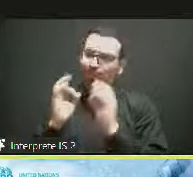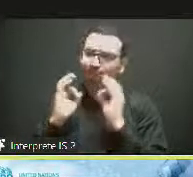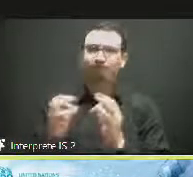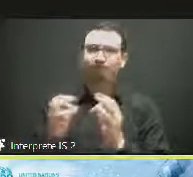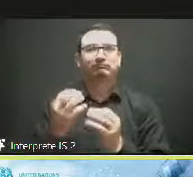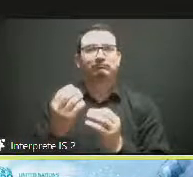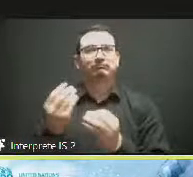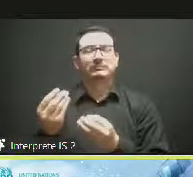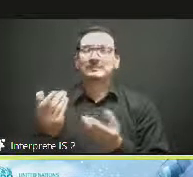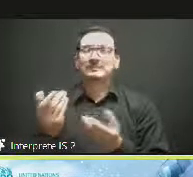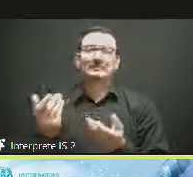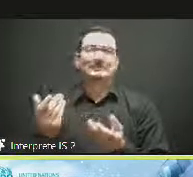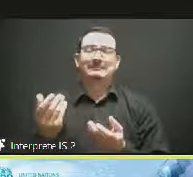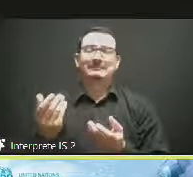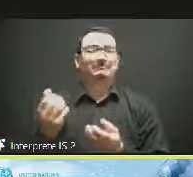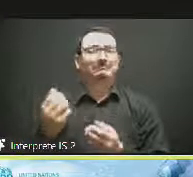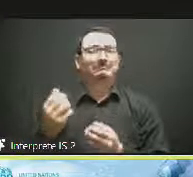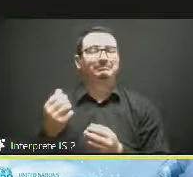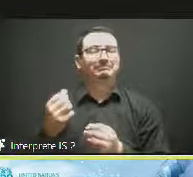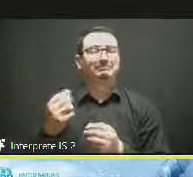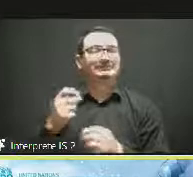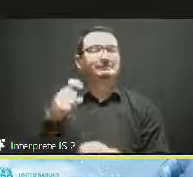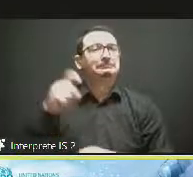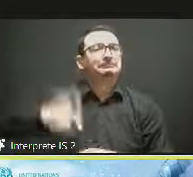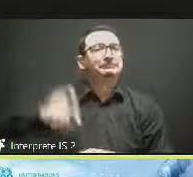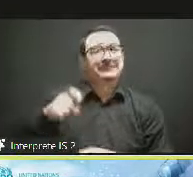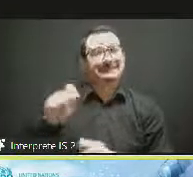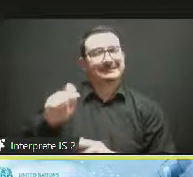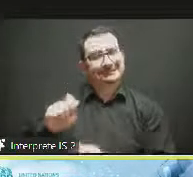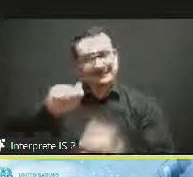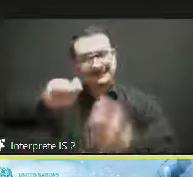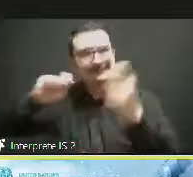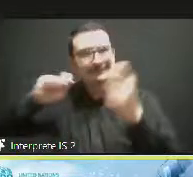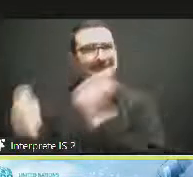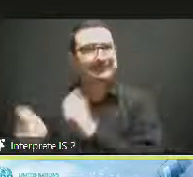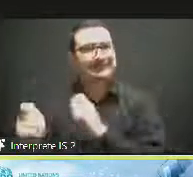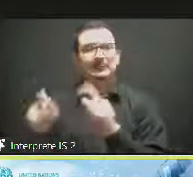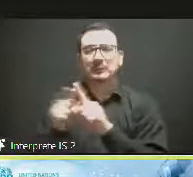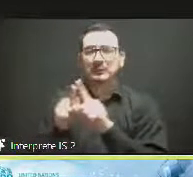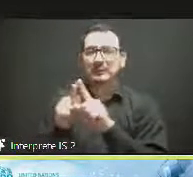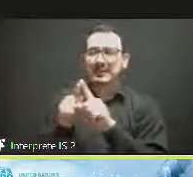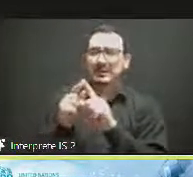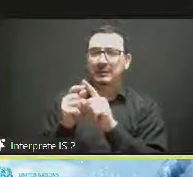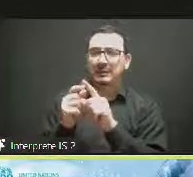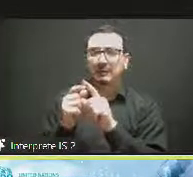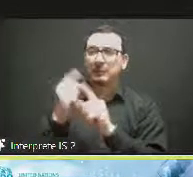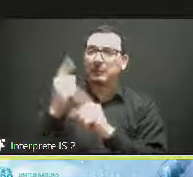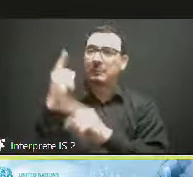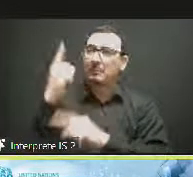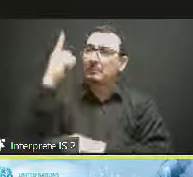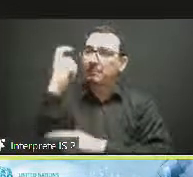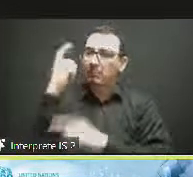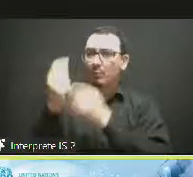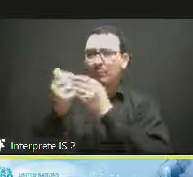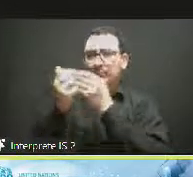that has been done from some regional organizations, but also UN organizations,